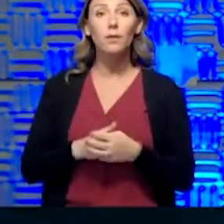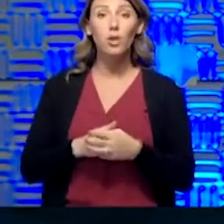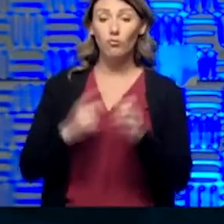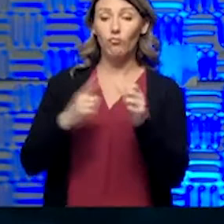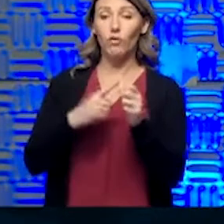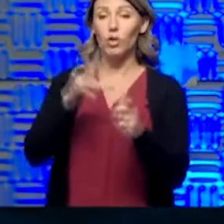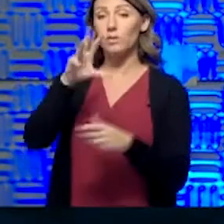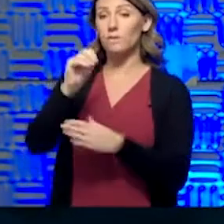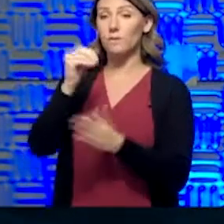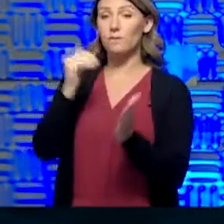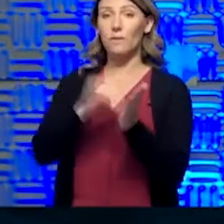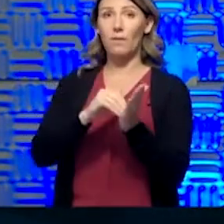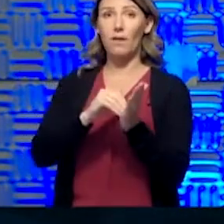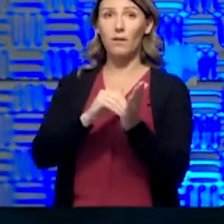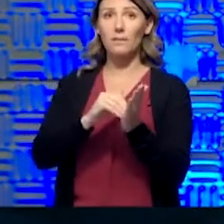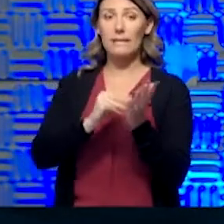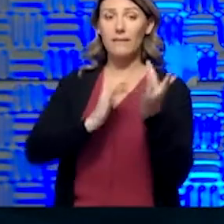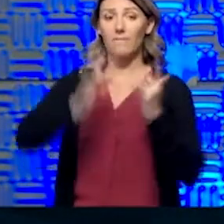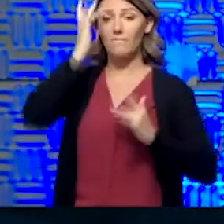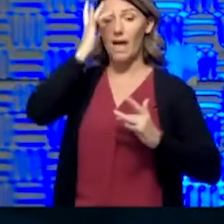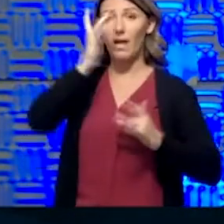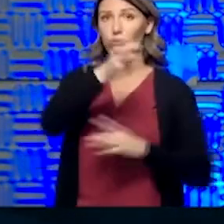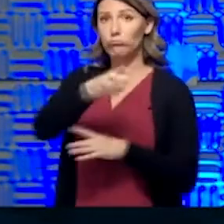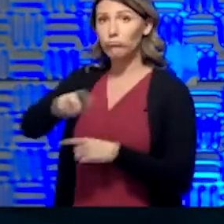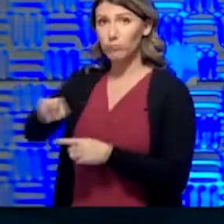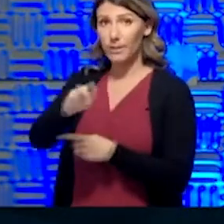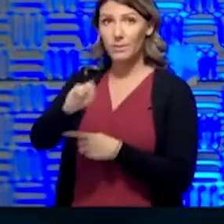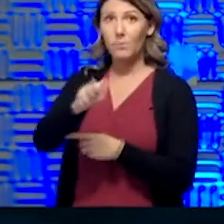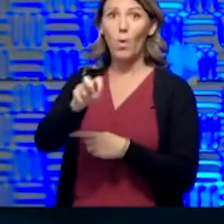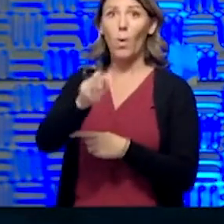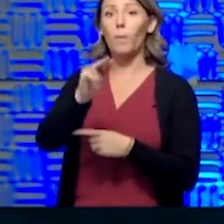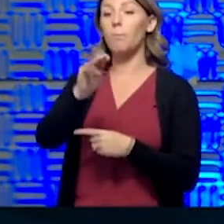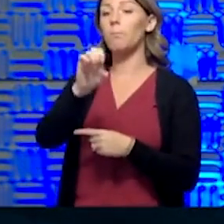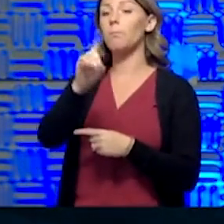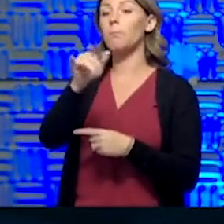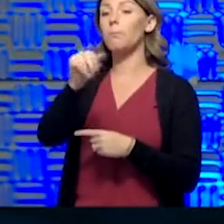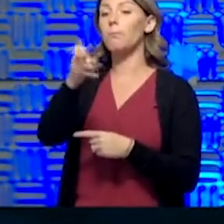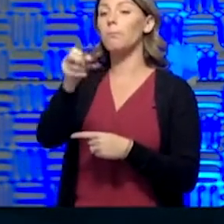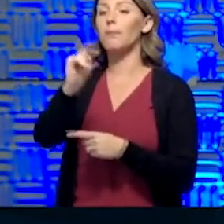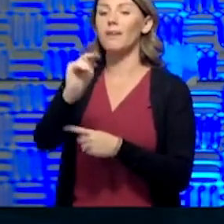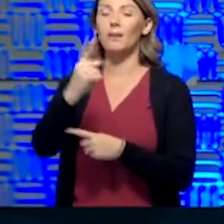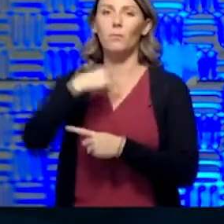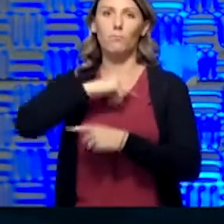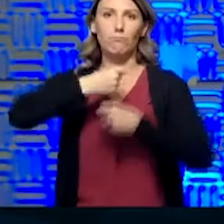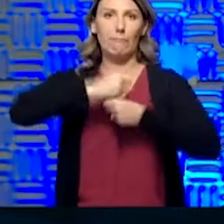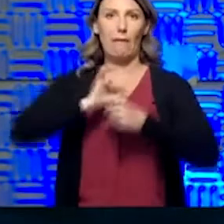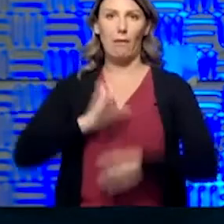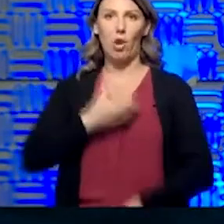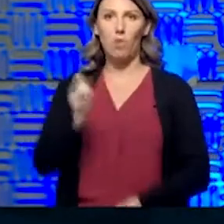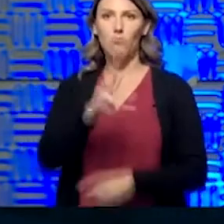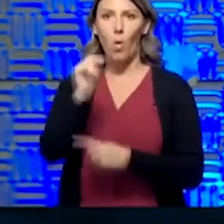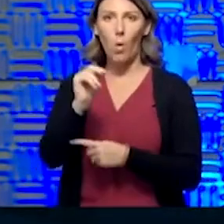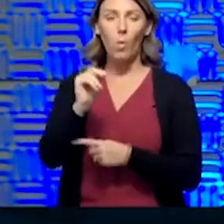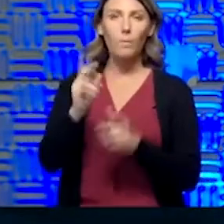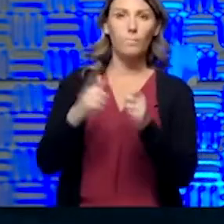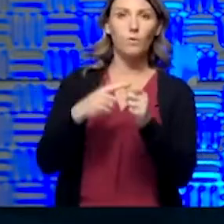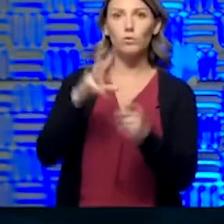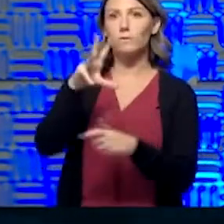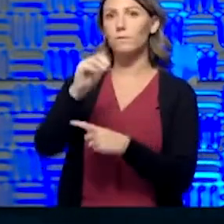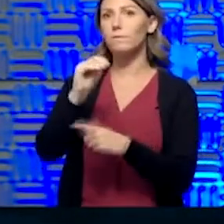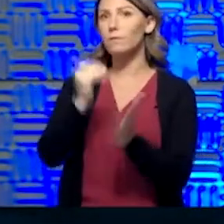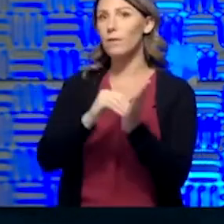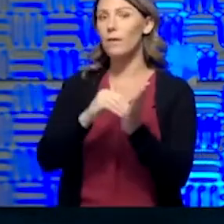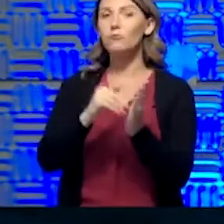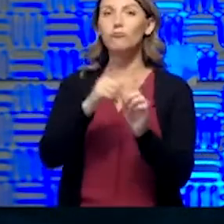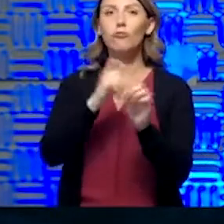viral transport mediums. We've been making our own viral transport medium. We got the first 50,000 through a